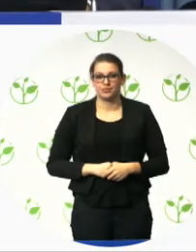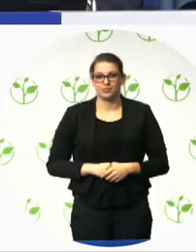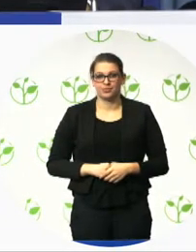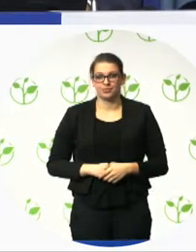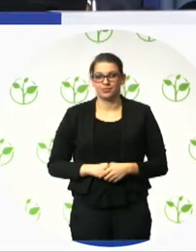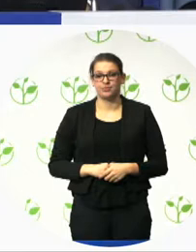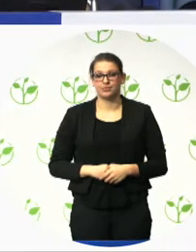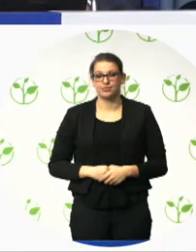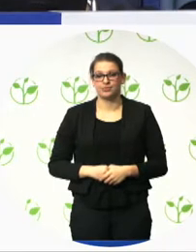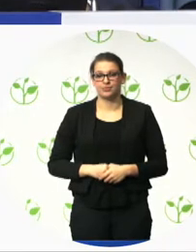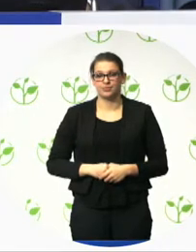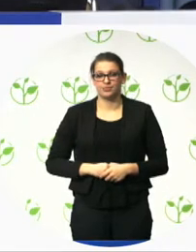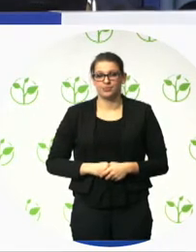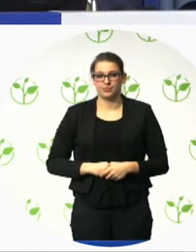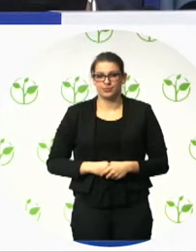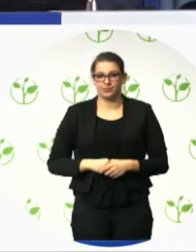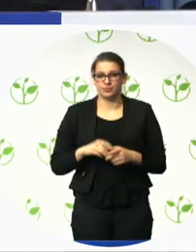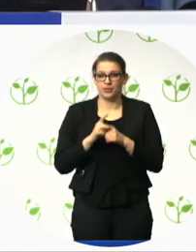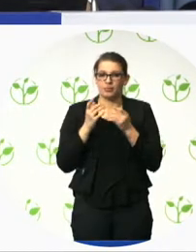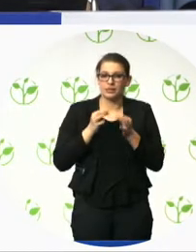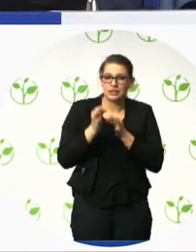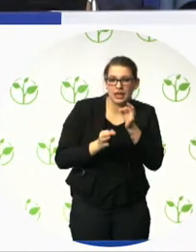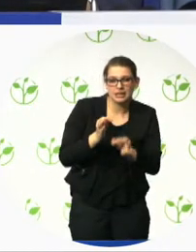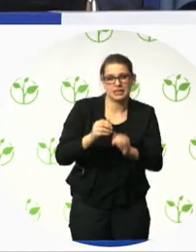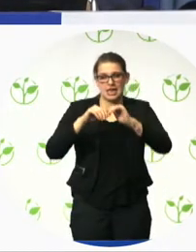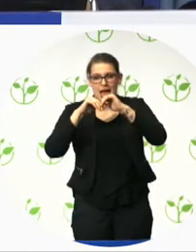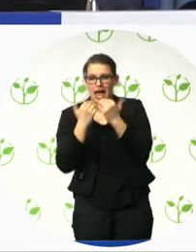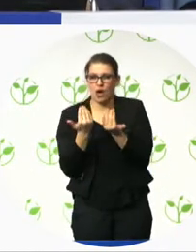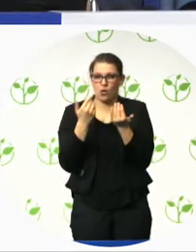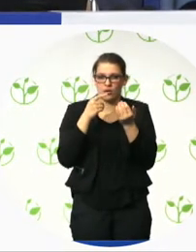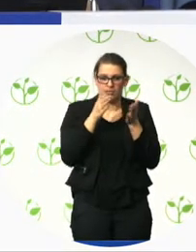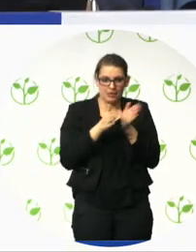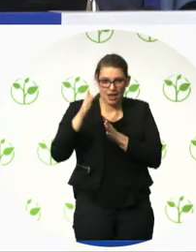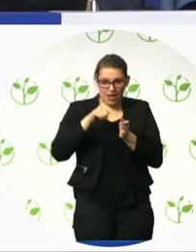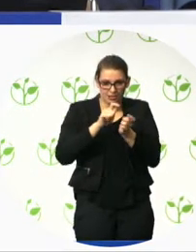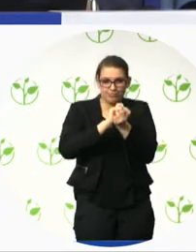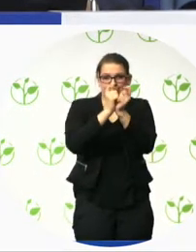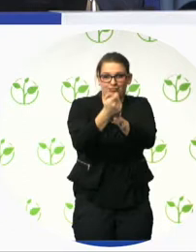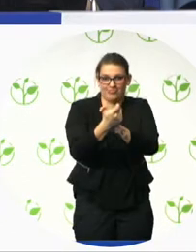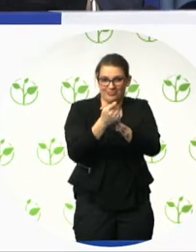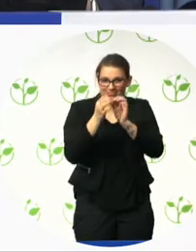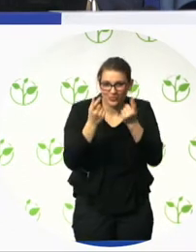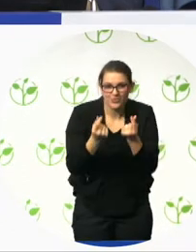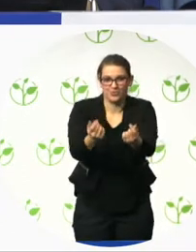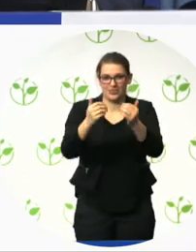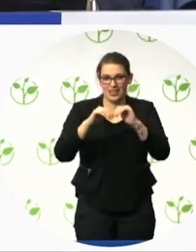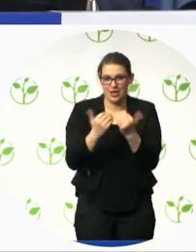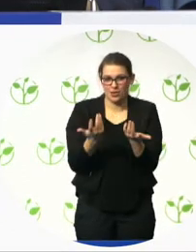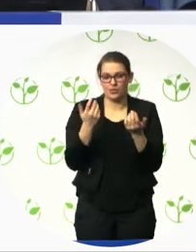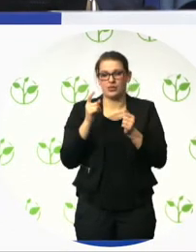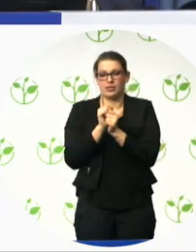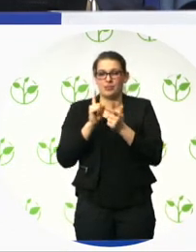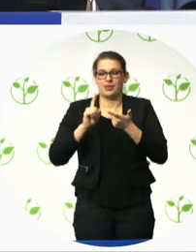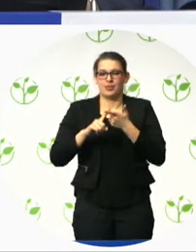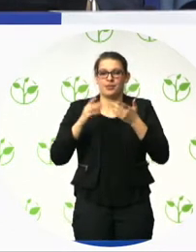elements, the design and build. And then we need to look at how we were going to run the building and facilities within it after we moved in. But I suppose the big